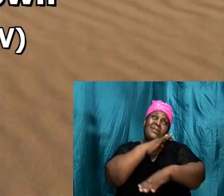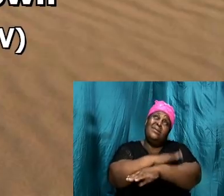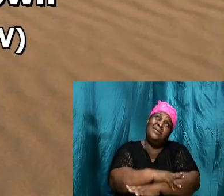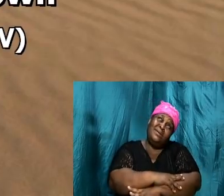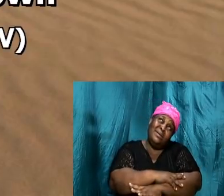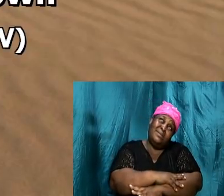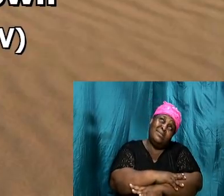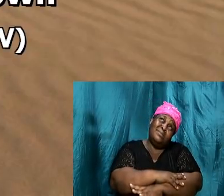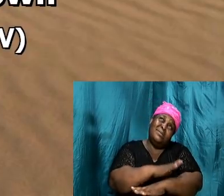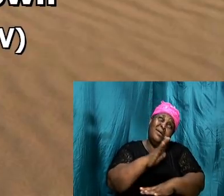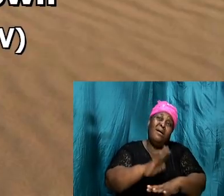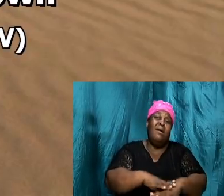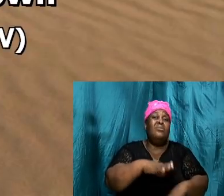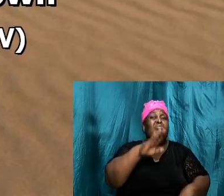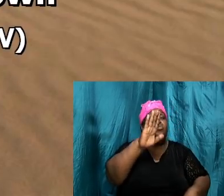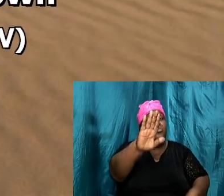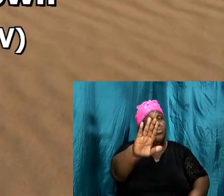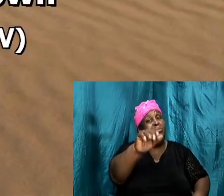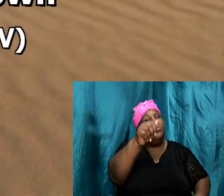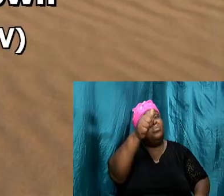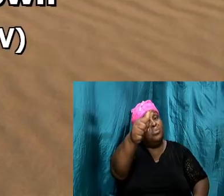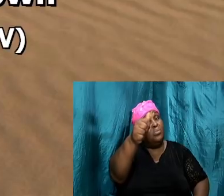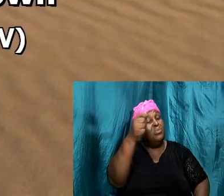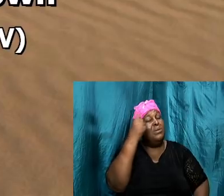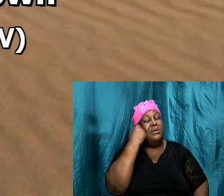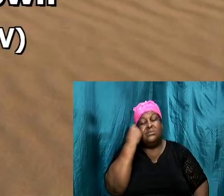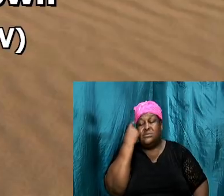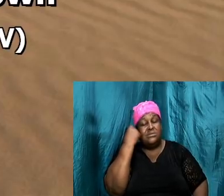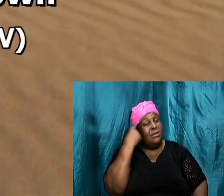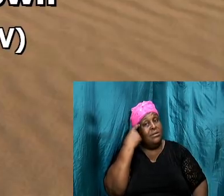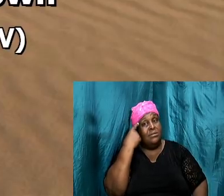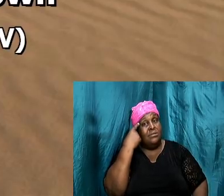not unto thine own understanding